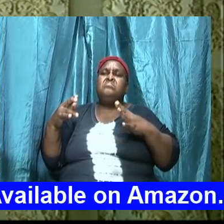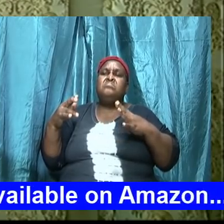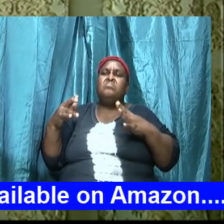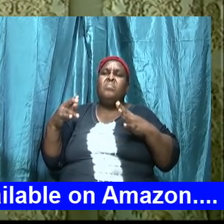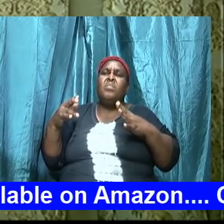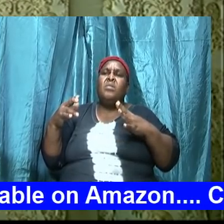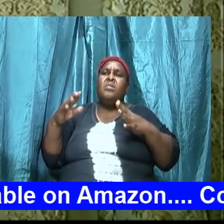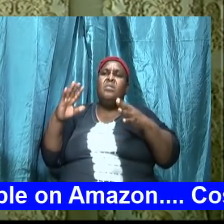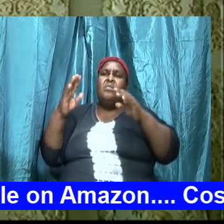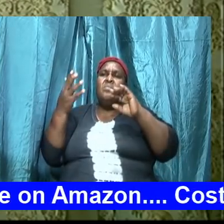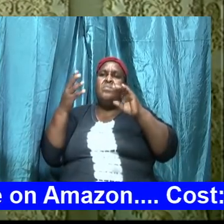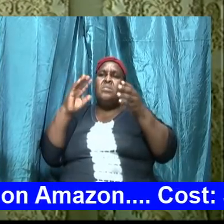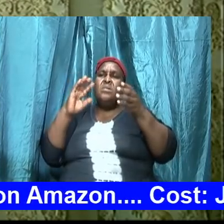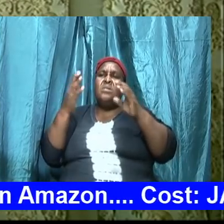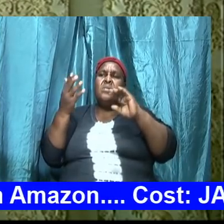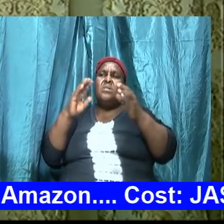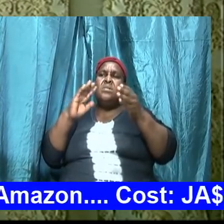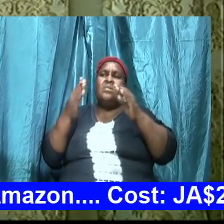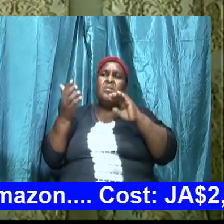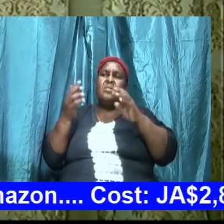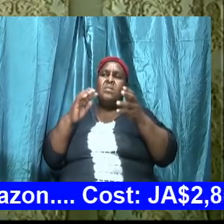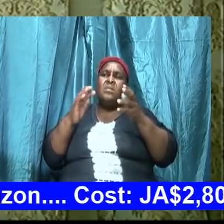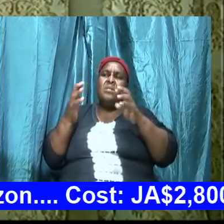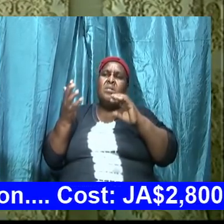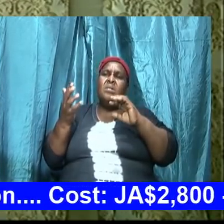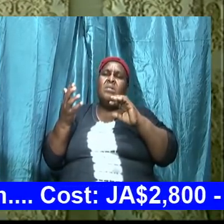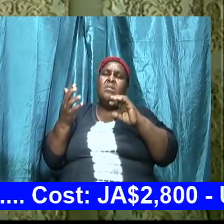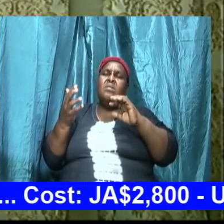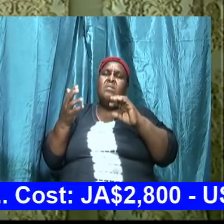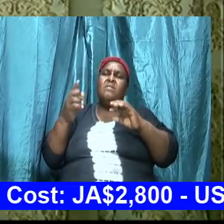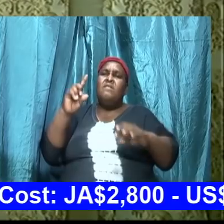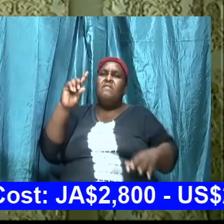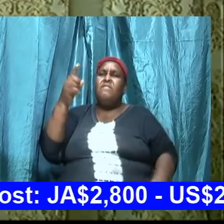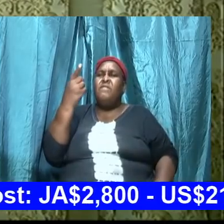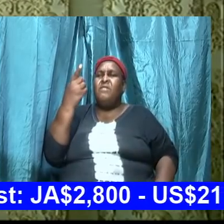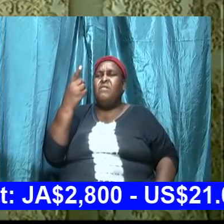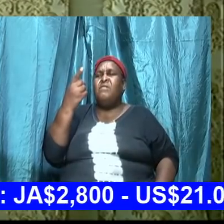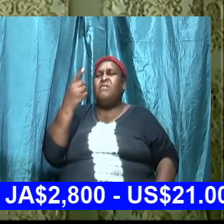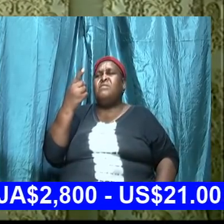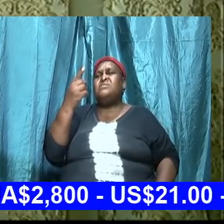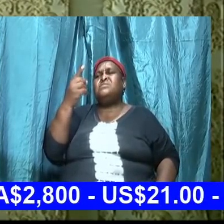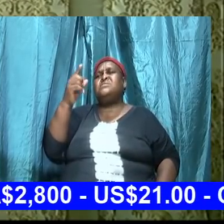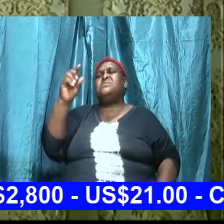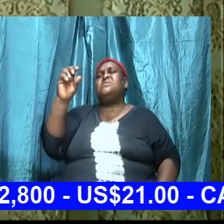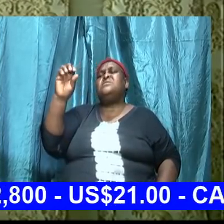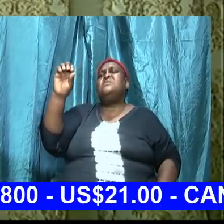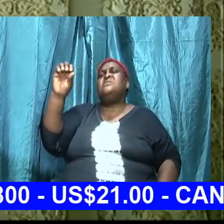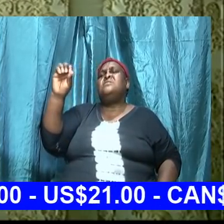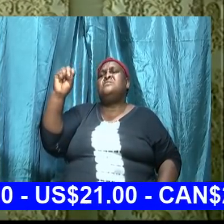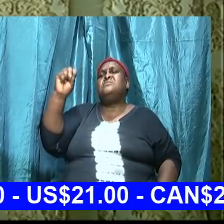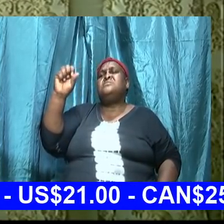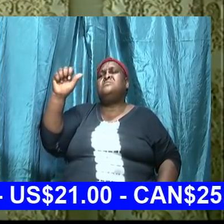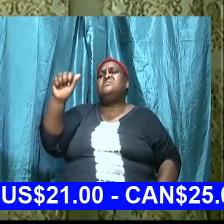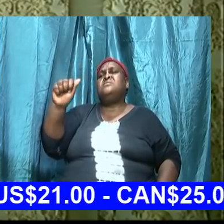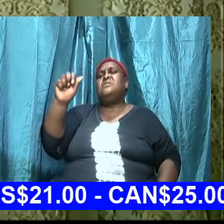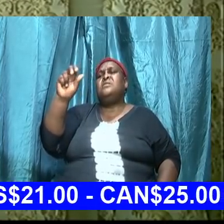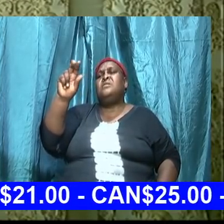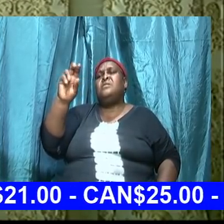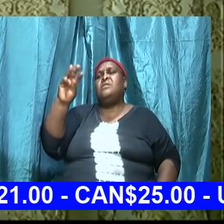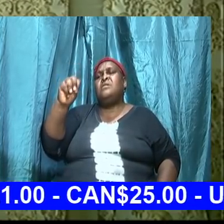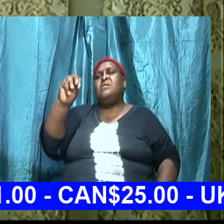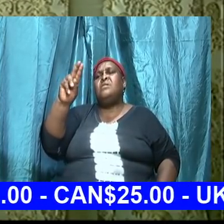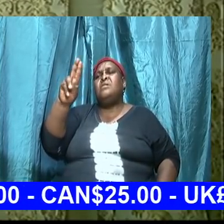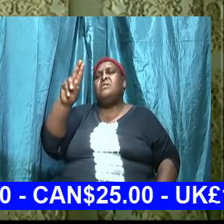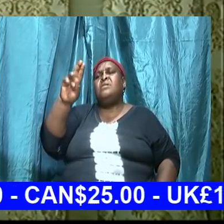belongeth to that 1st Samuel chapter 17 it is off the screen I really